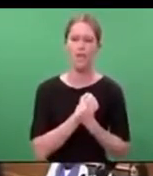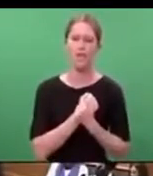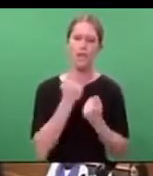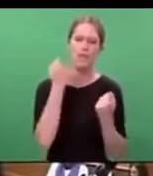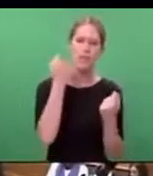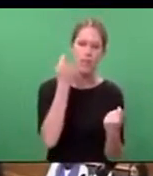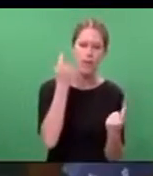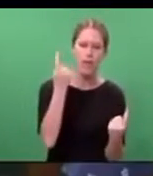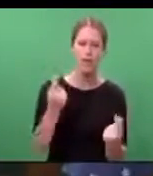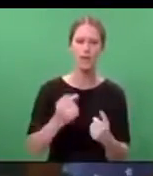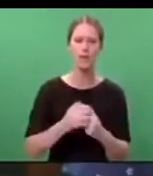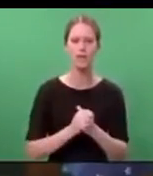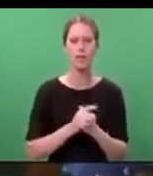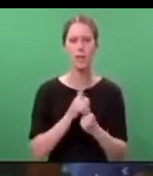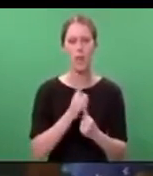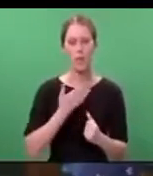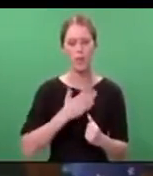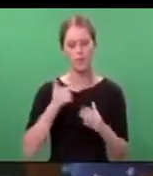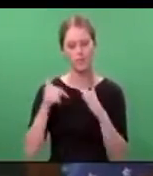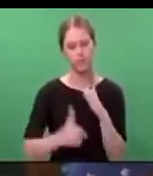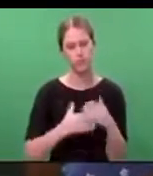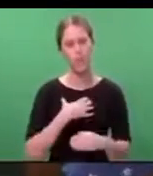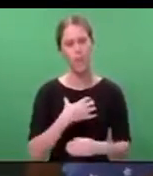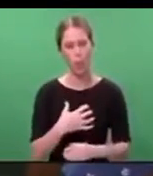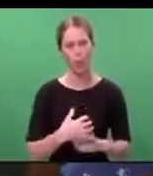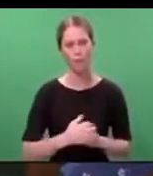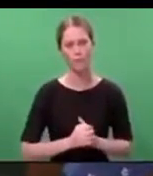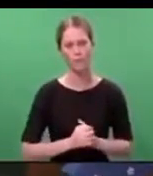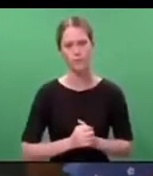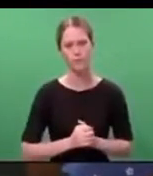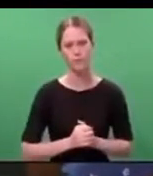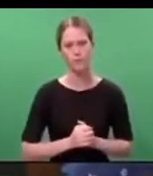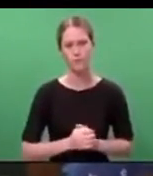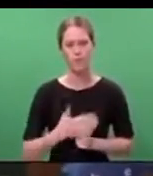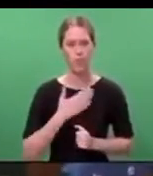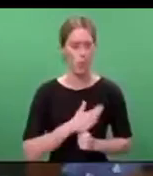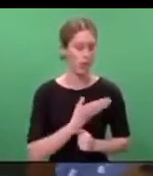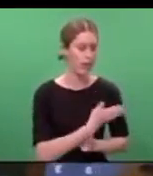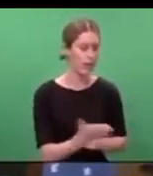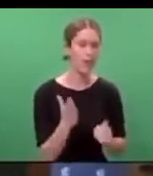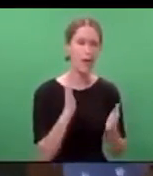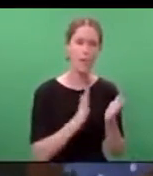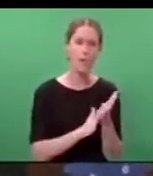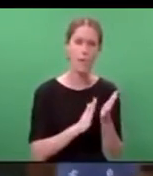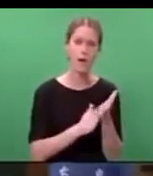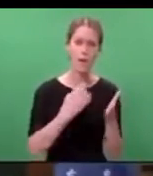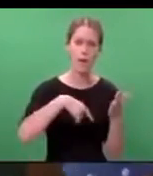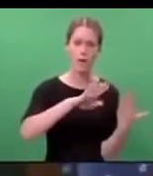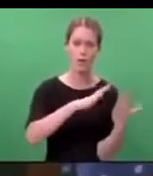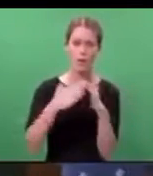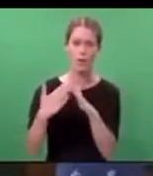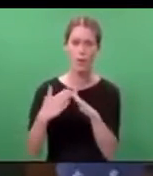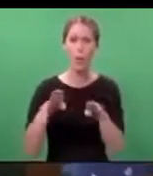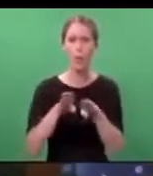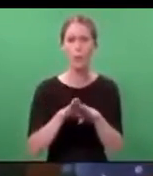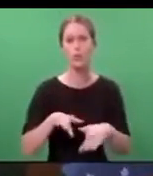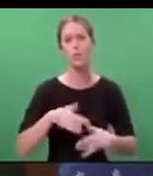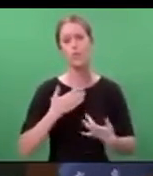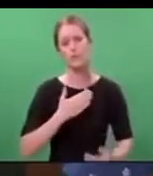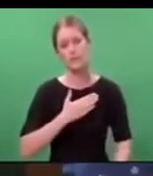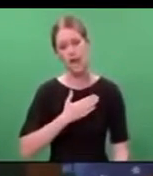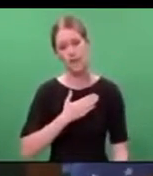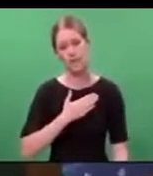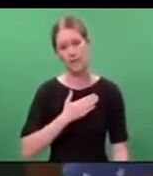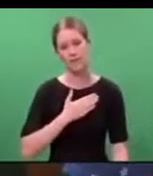but we wish to do more. We wish for every member of our communities to also feel safe.